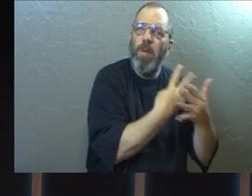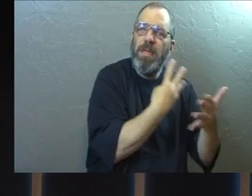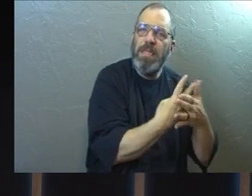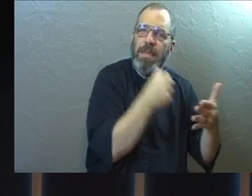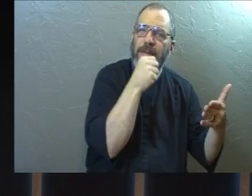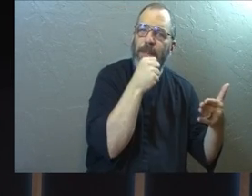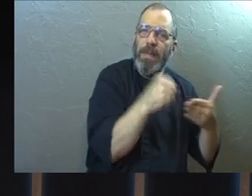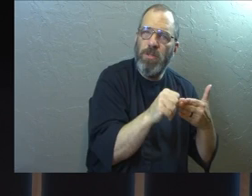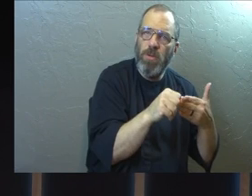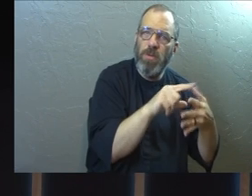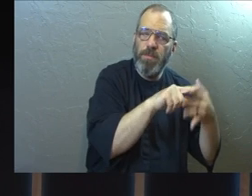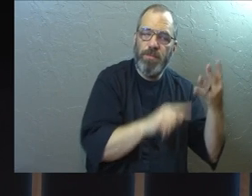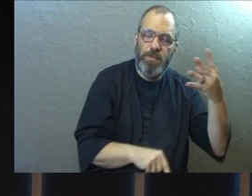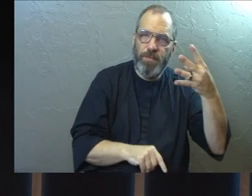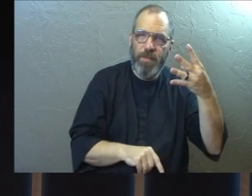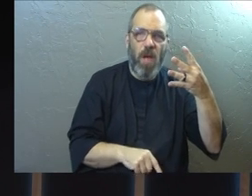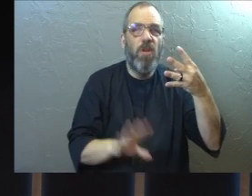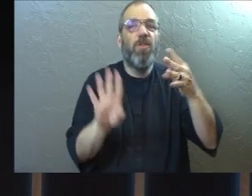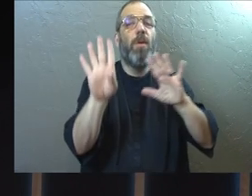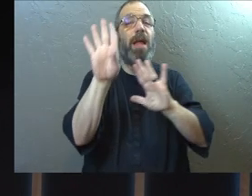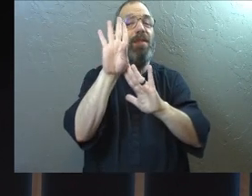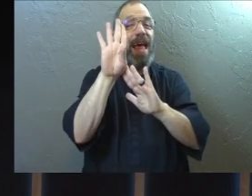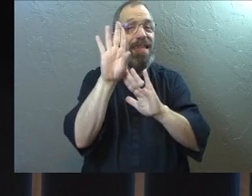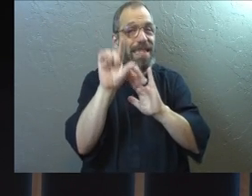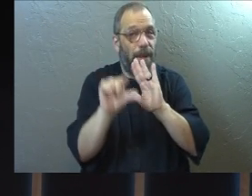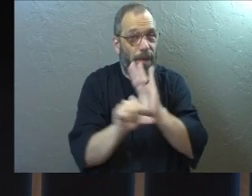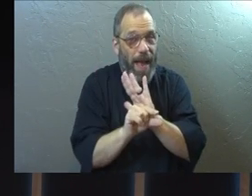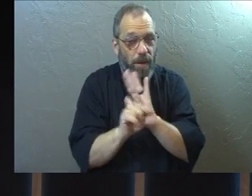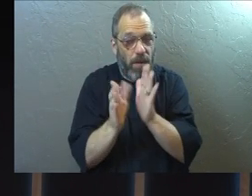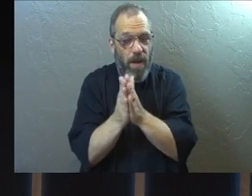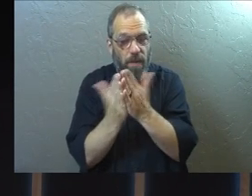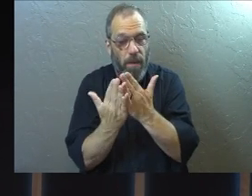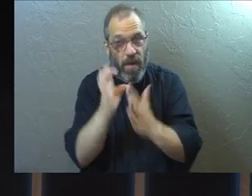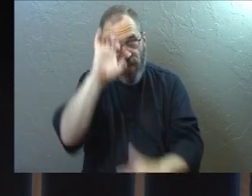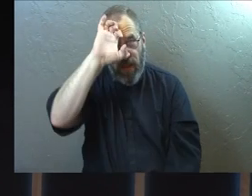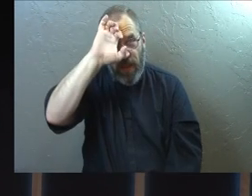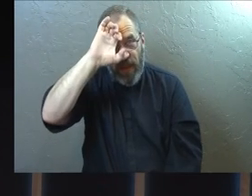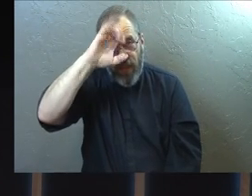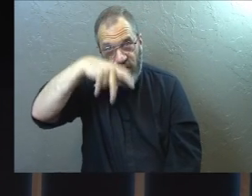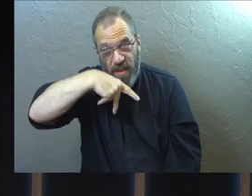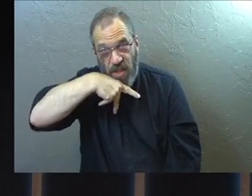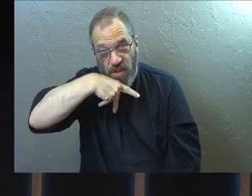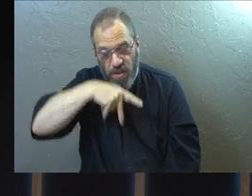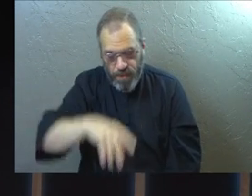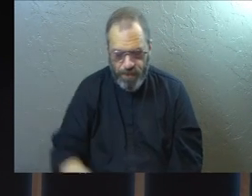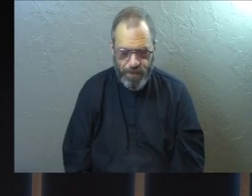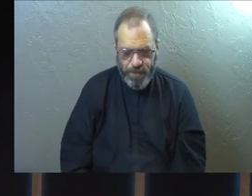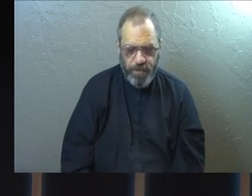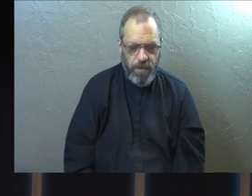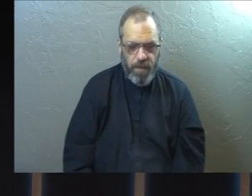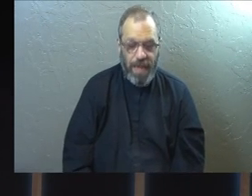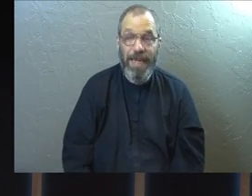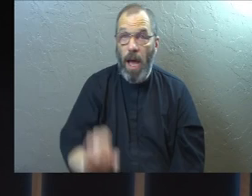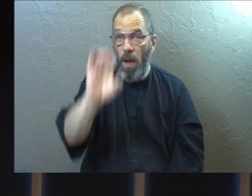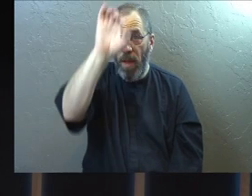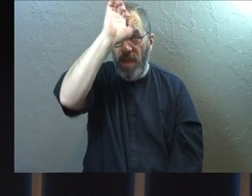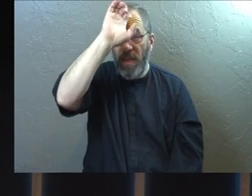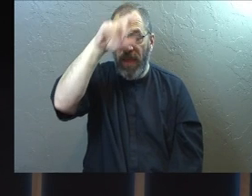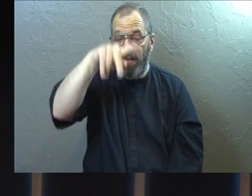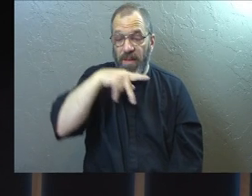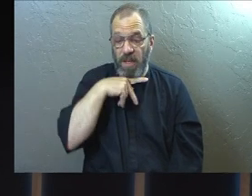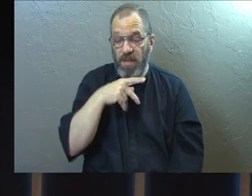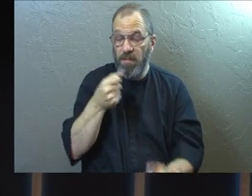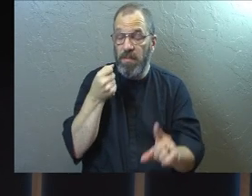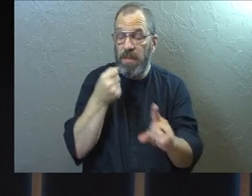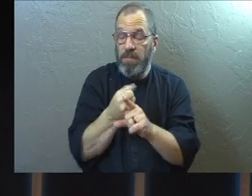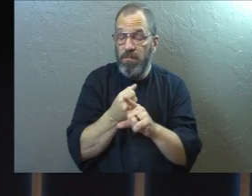epistles. So that's your background on Ephesians. Now, let me tell you how Ephesians can impact